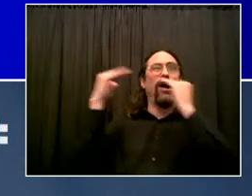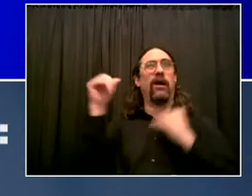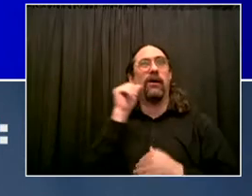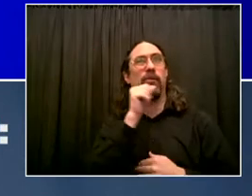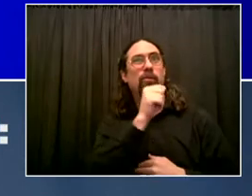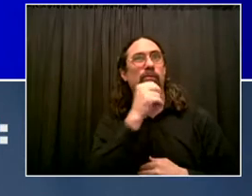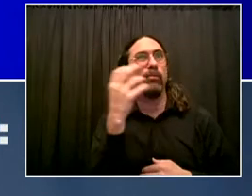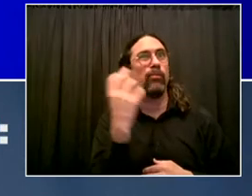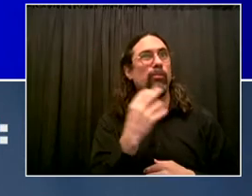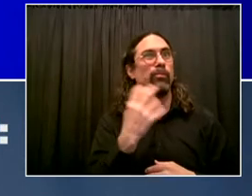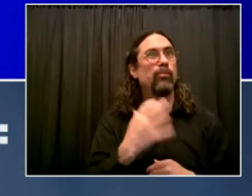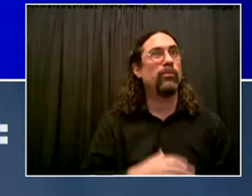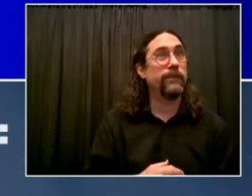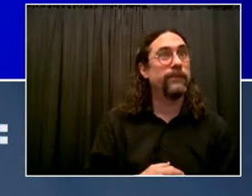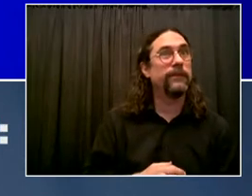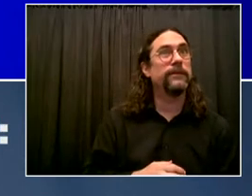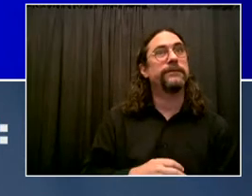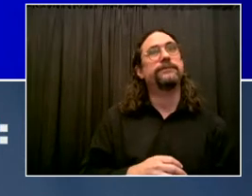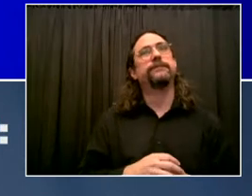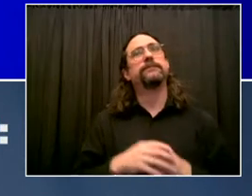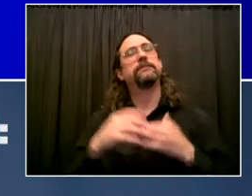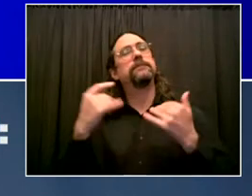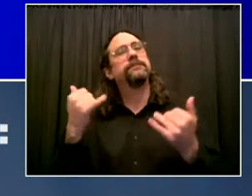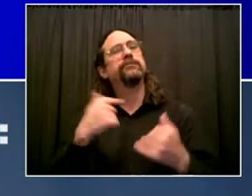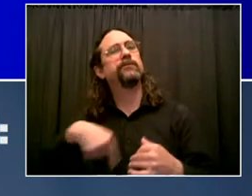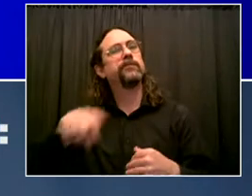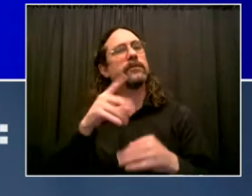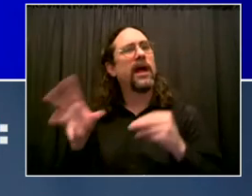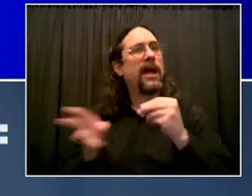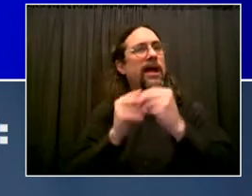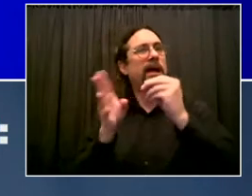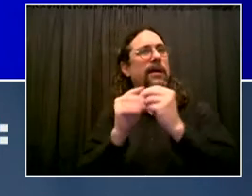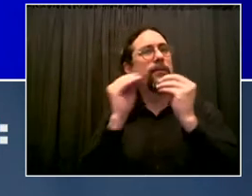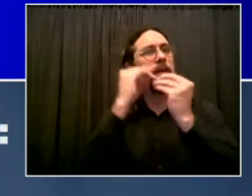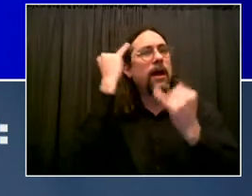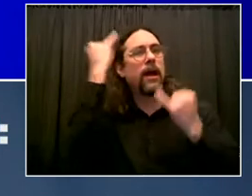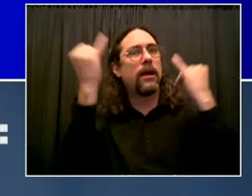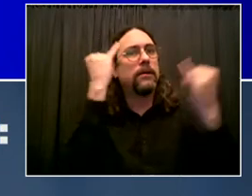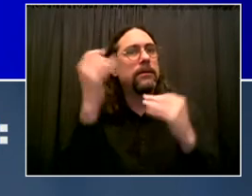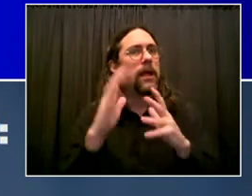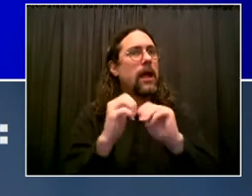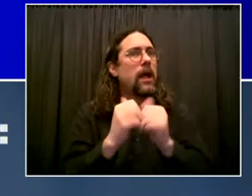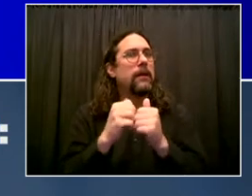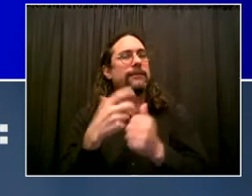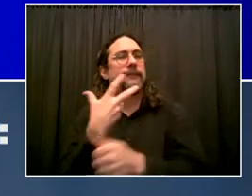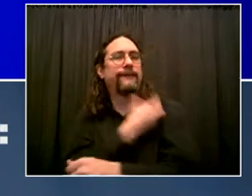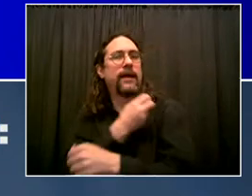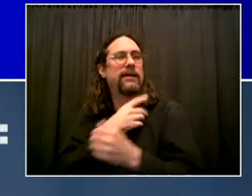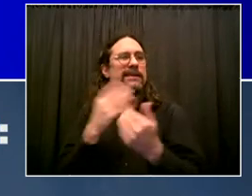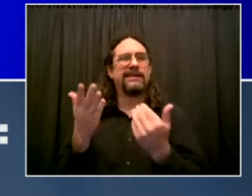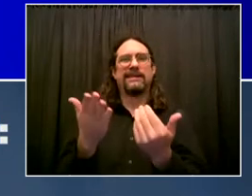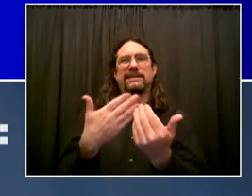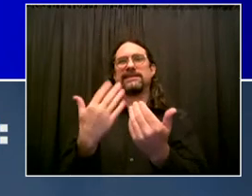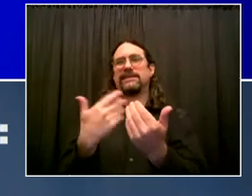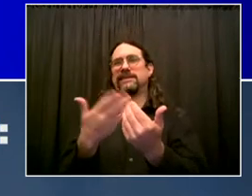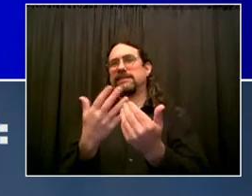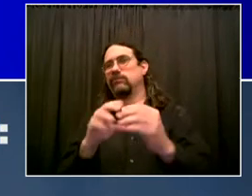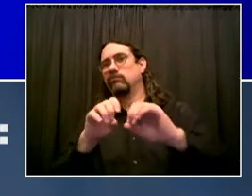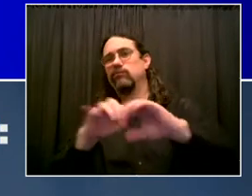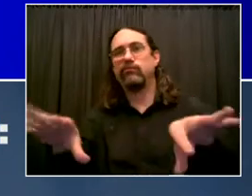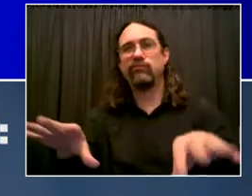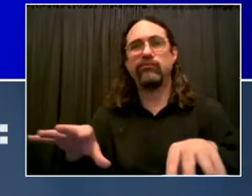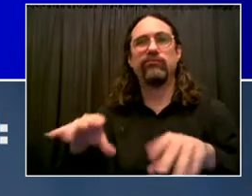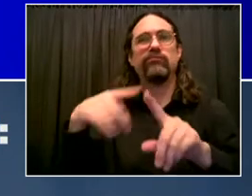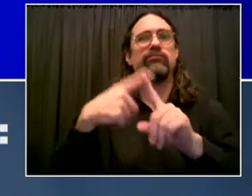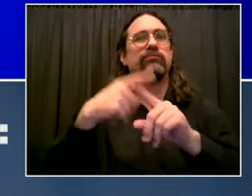easier, we're going to make it something that people find really convenient, and we're going to make it more fun, and we're going to be offering incentives. Here's another incentive